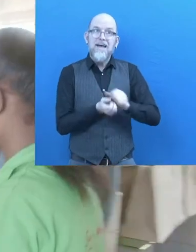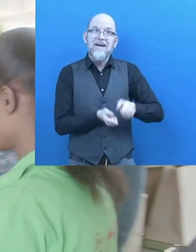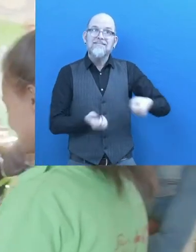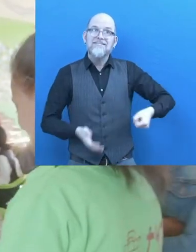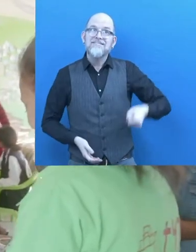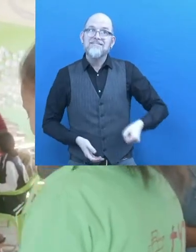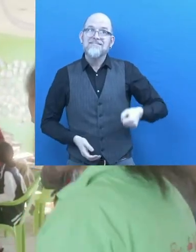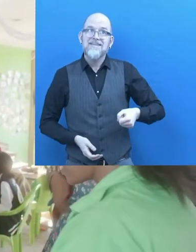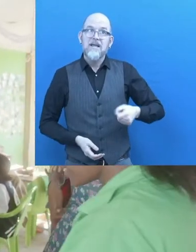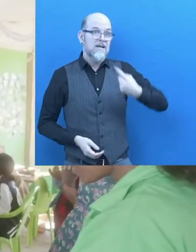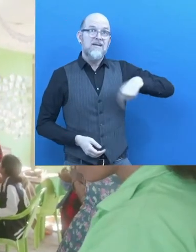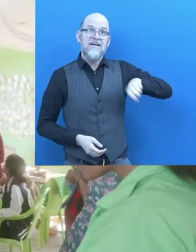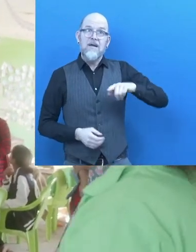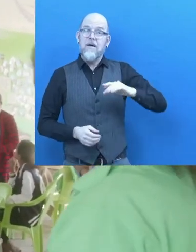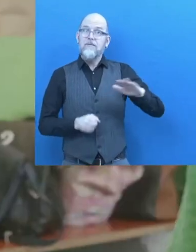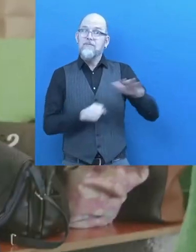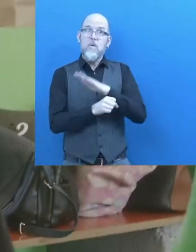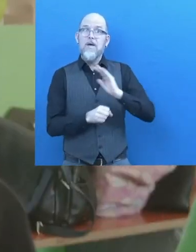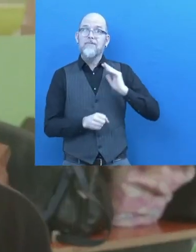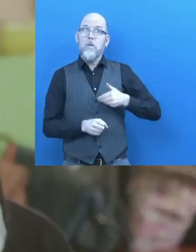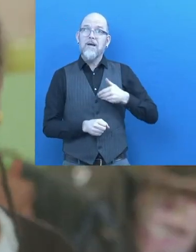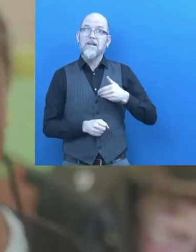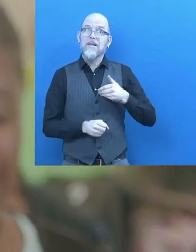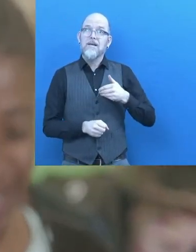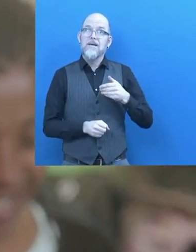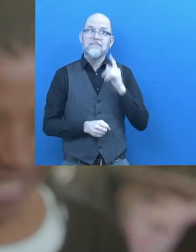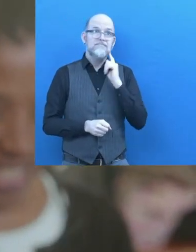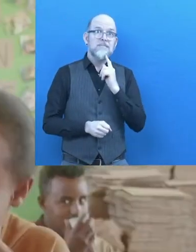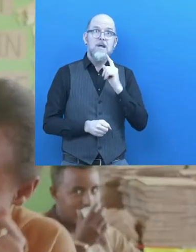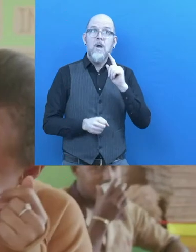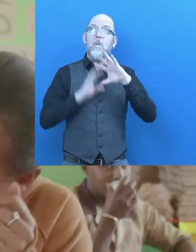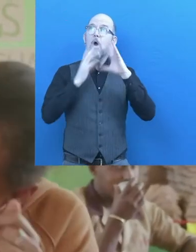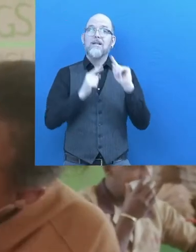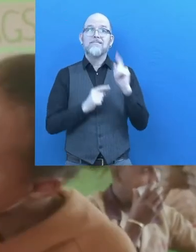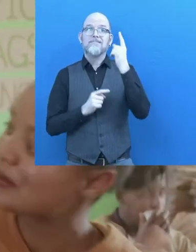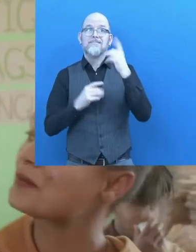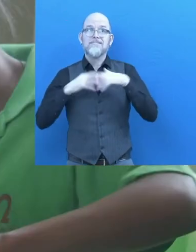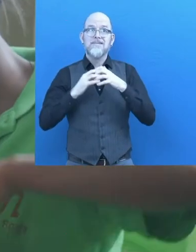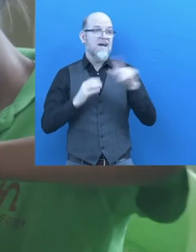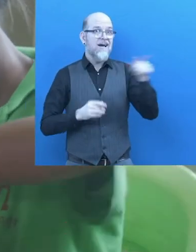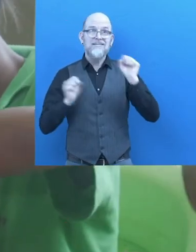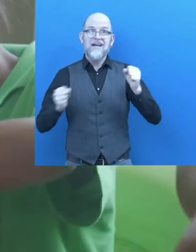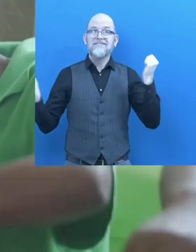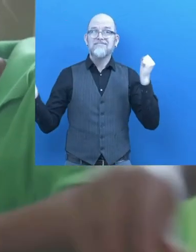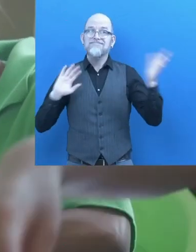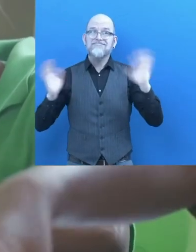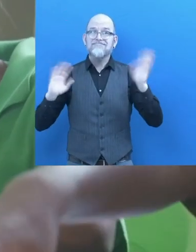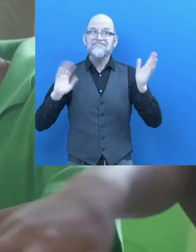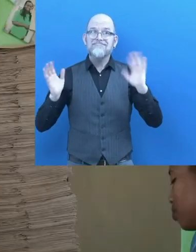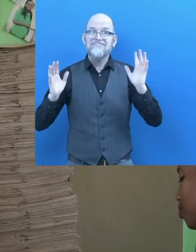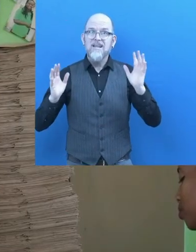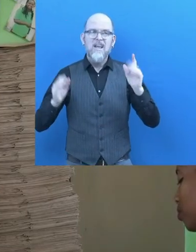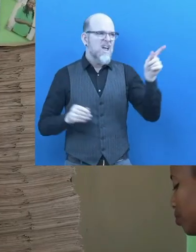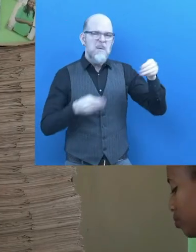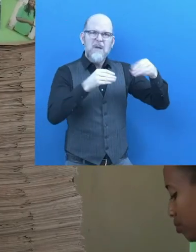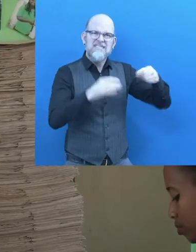deaf woman. Isn't that beautiful to be able to use the Ethiopian sign language to fight against plastic bags? Today, we already replaced